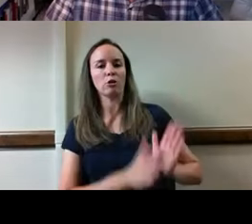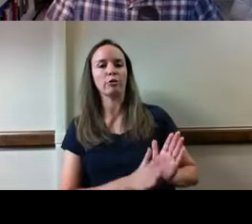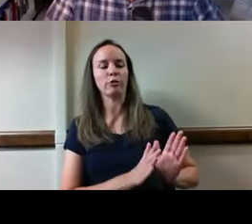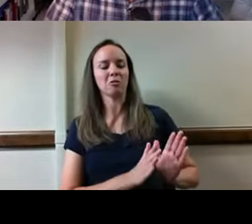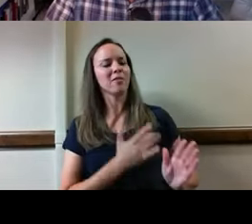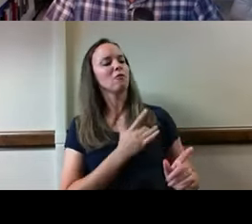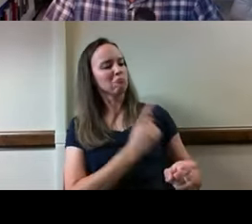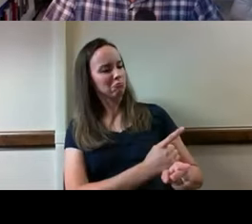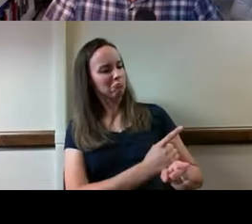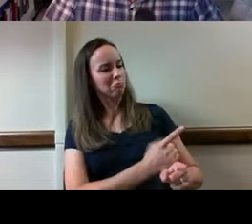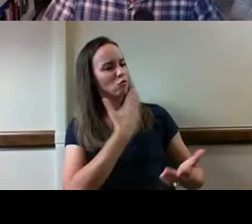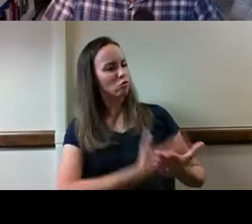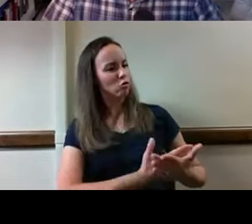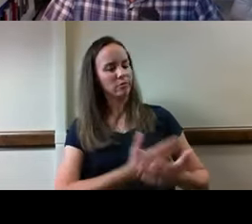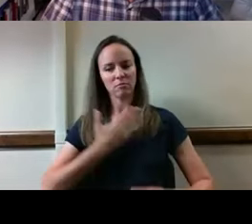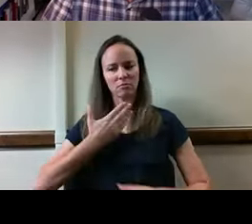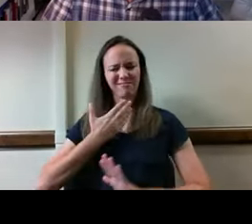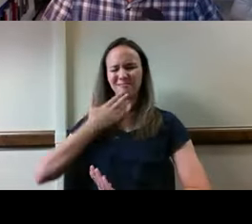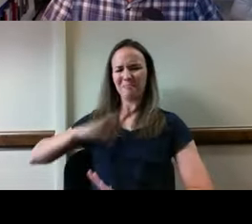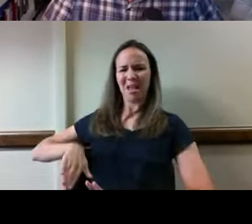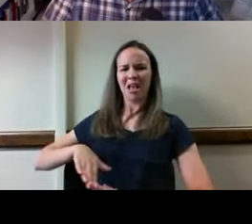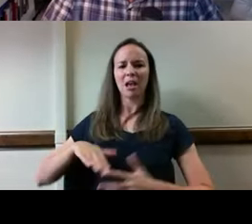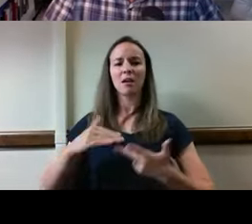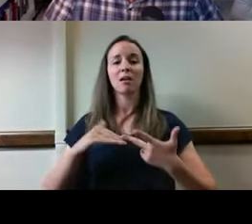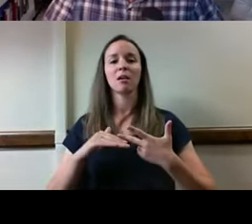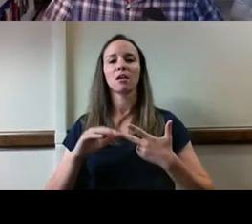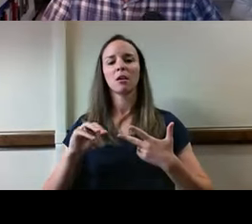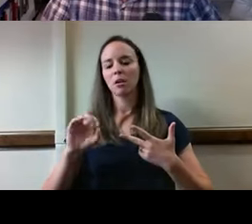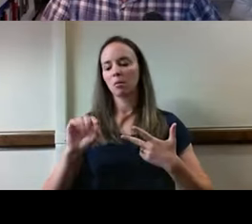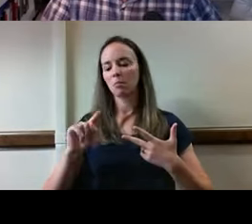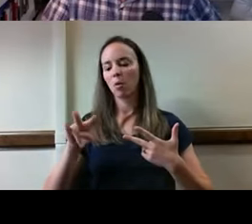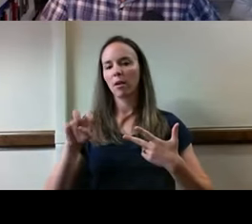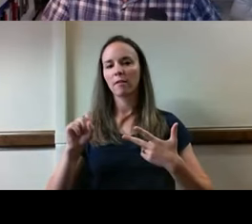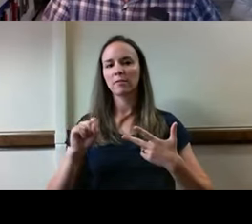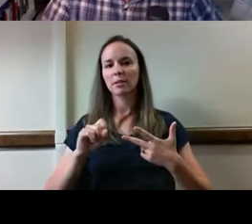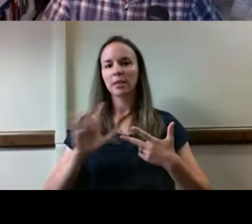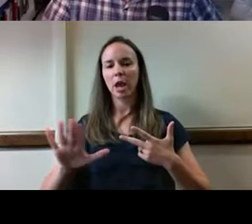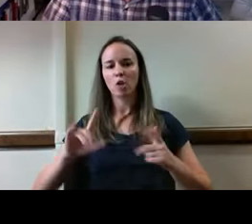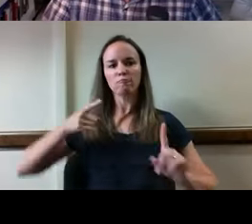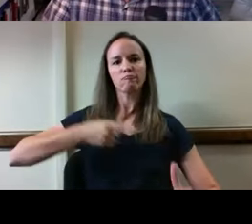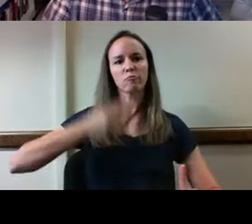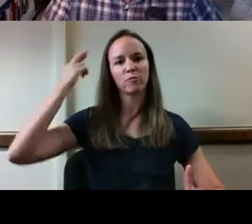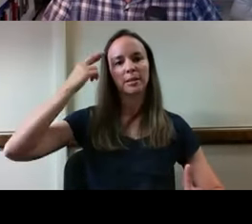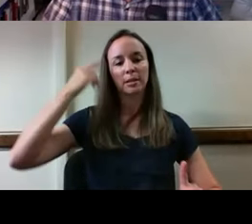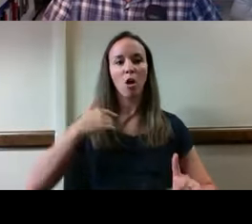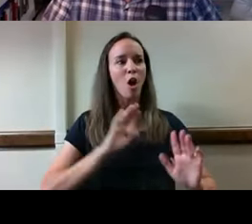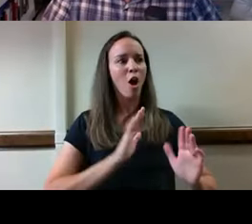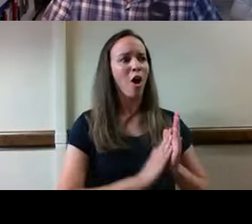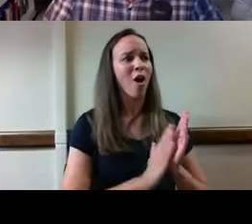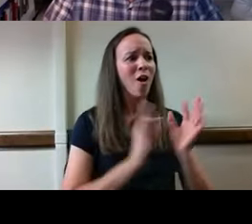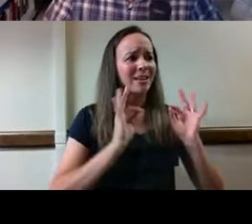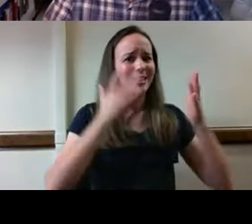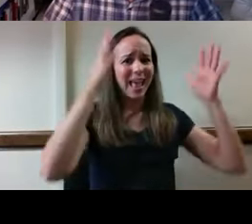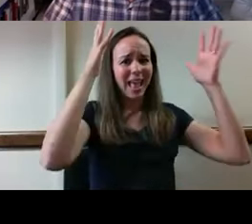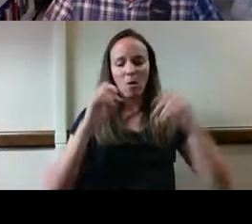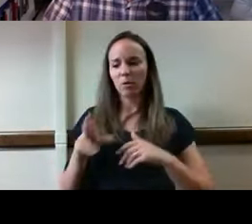or bad, and motives that are praiseworthy or blameworthy. We might call someone a hero for instance, or we